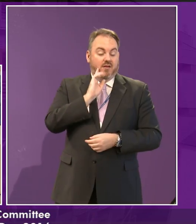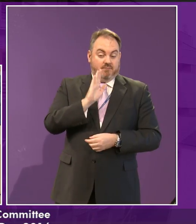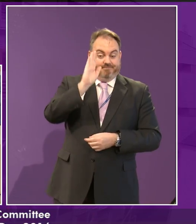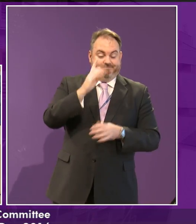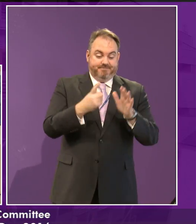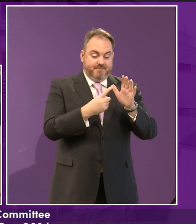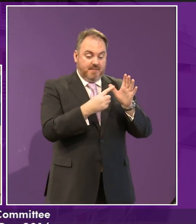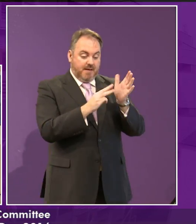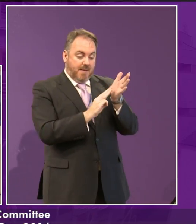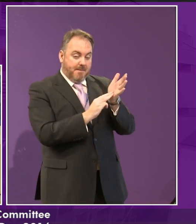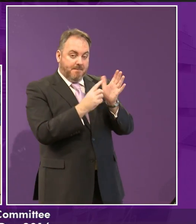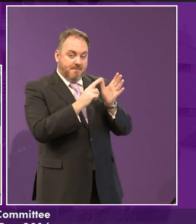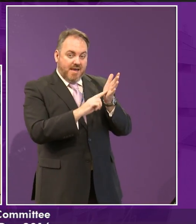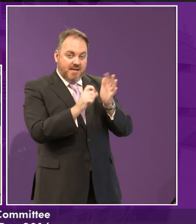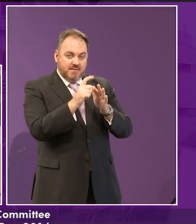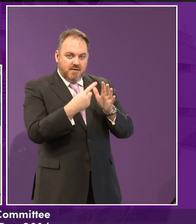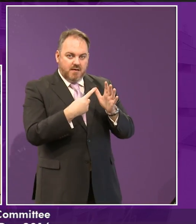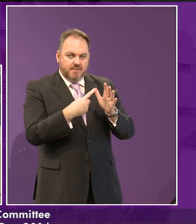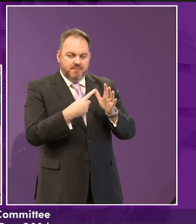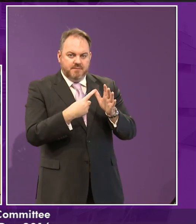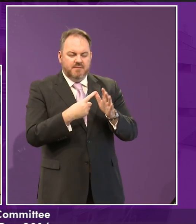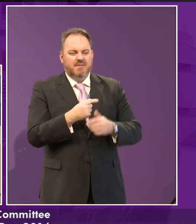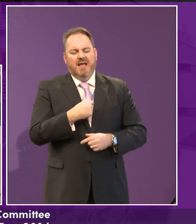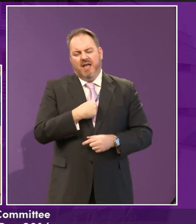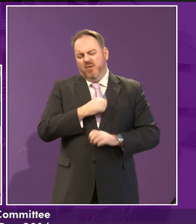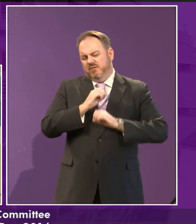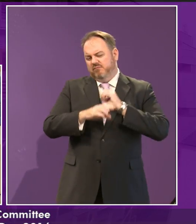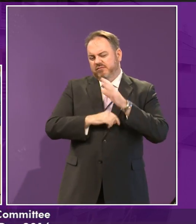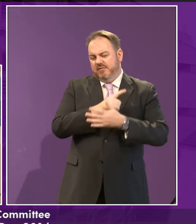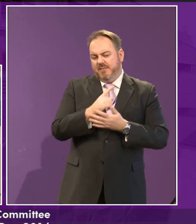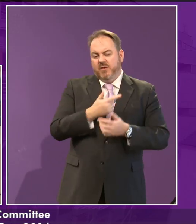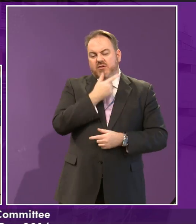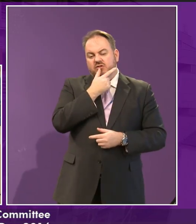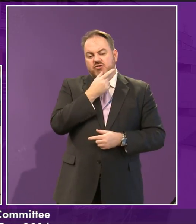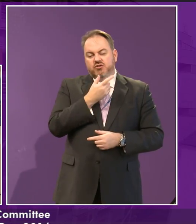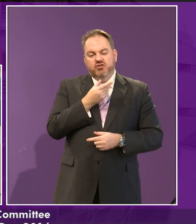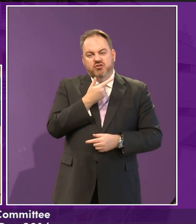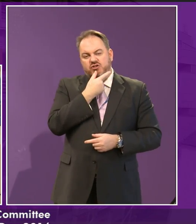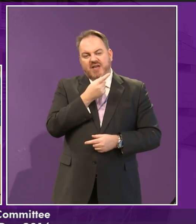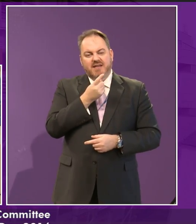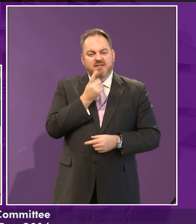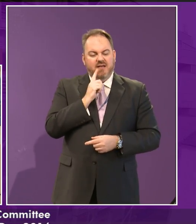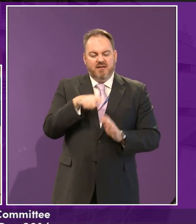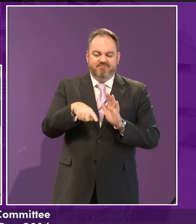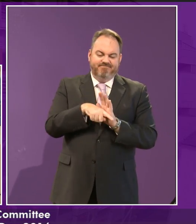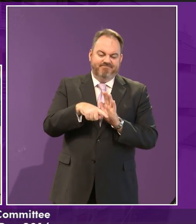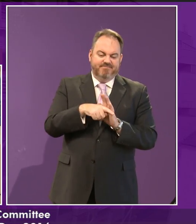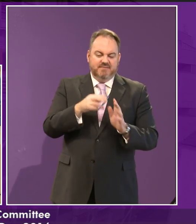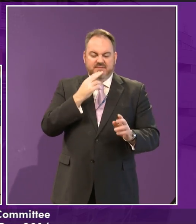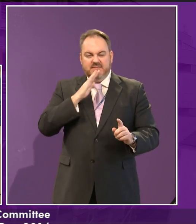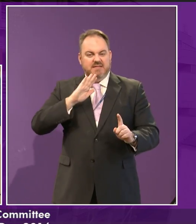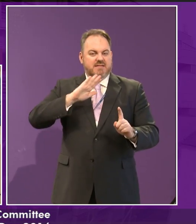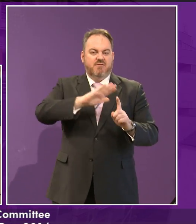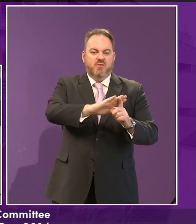I would like to talk about gender stereotyping because it's all over media and newspapers. And